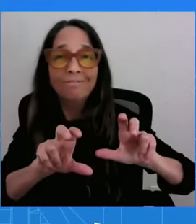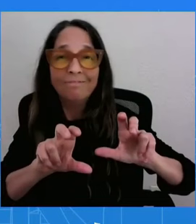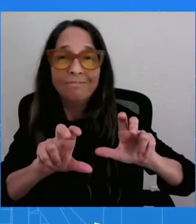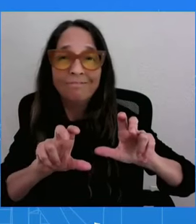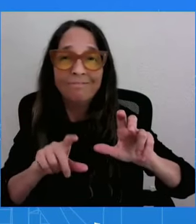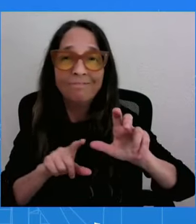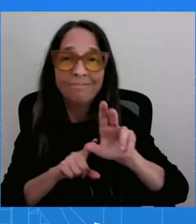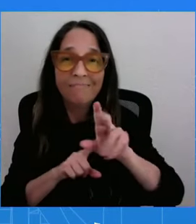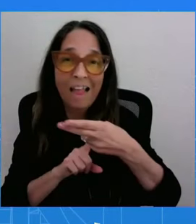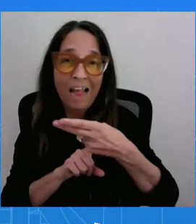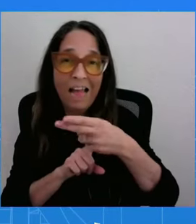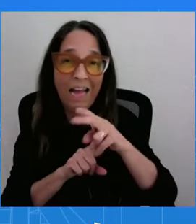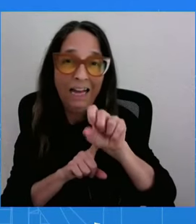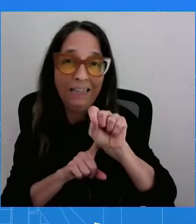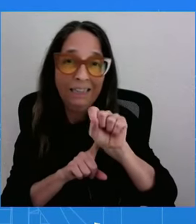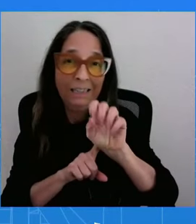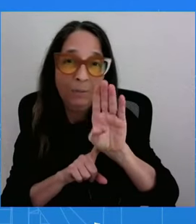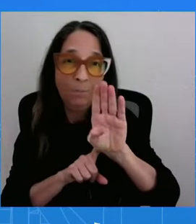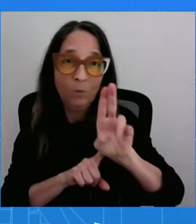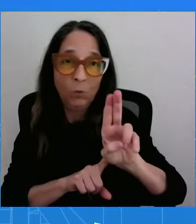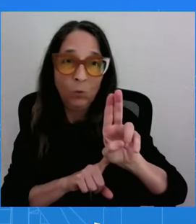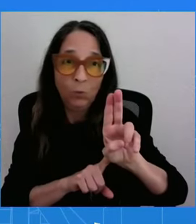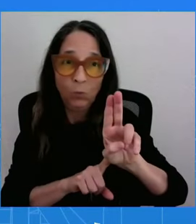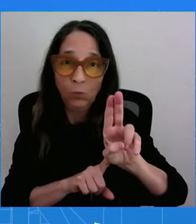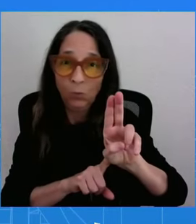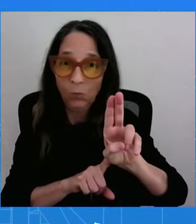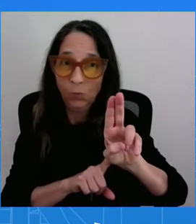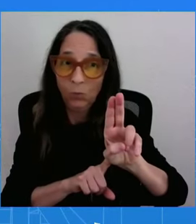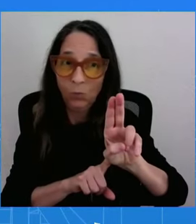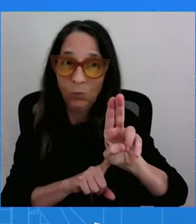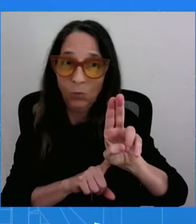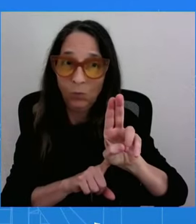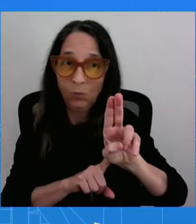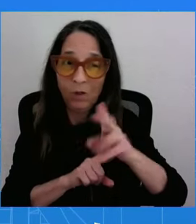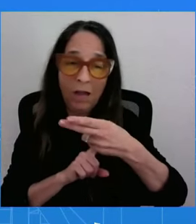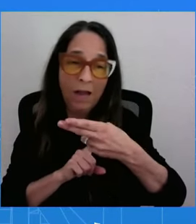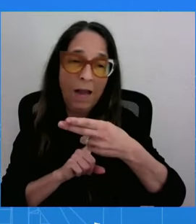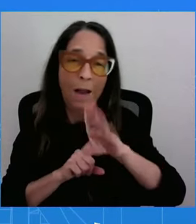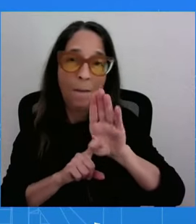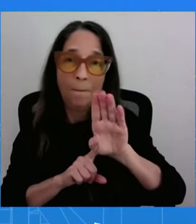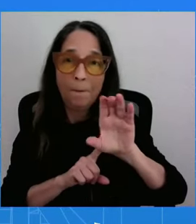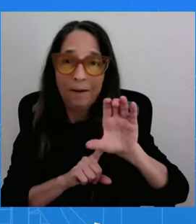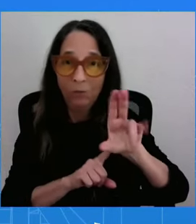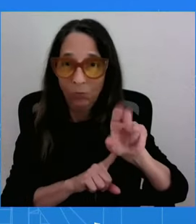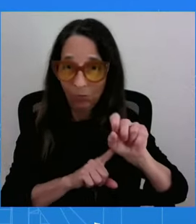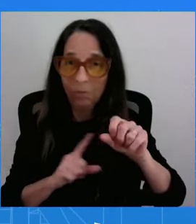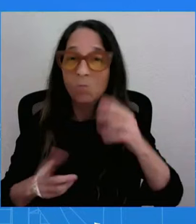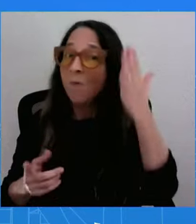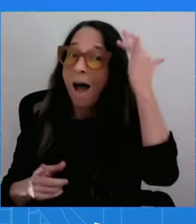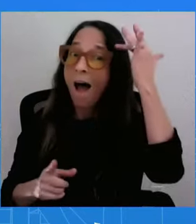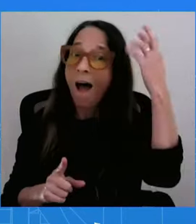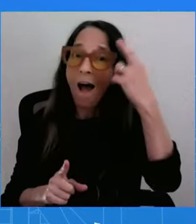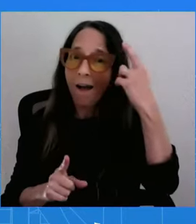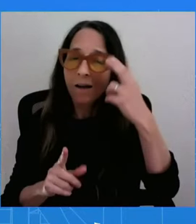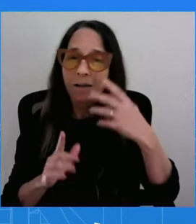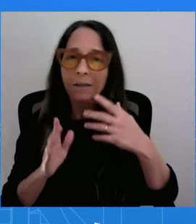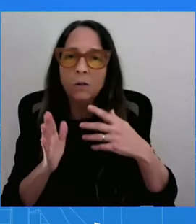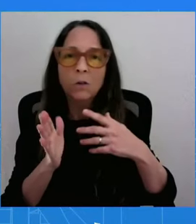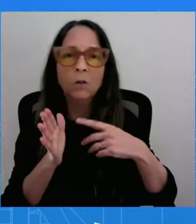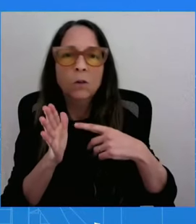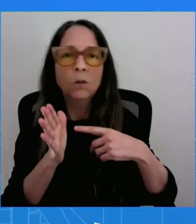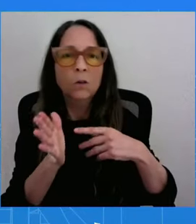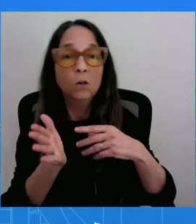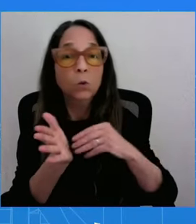that is also why the President has made student debt relief a priority. And so, we'll continue to do everything that we can